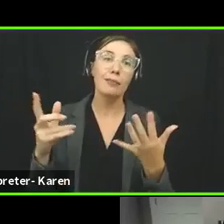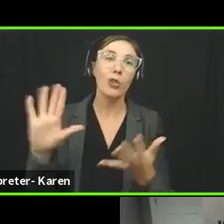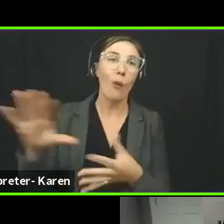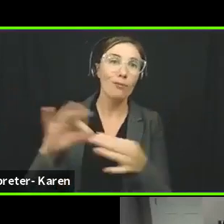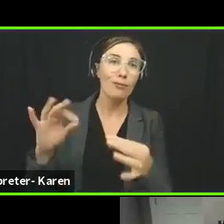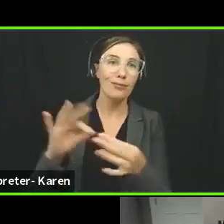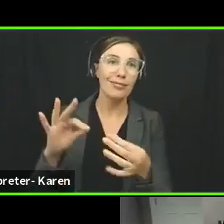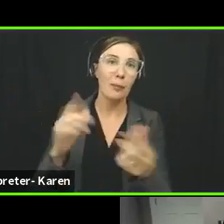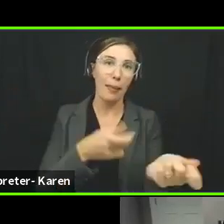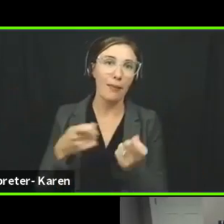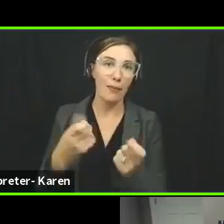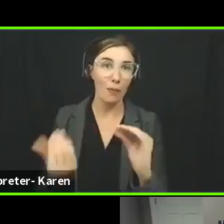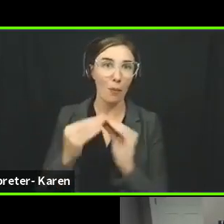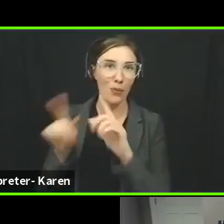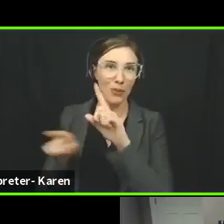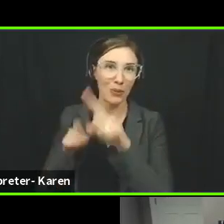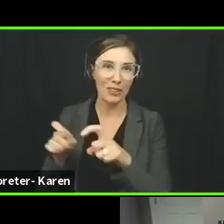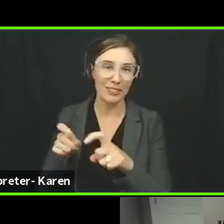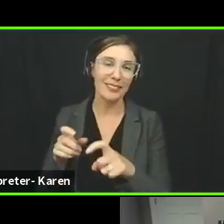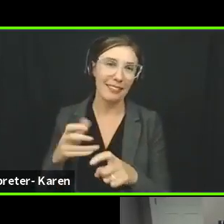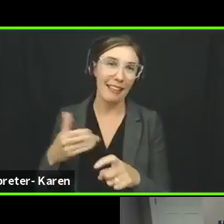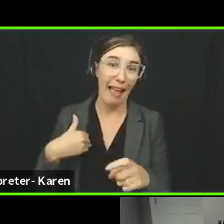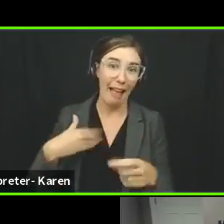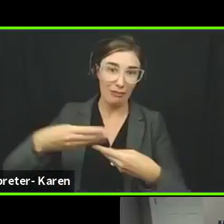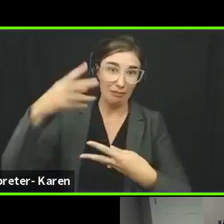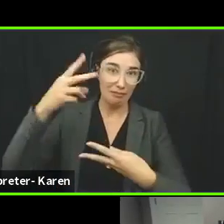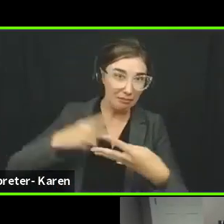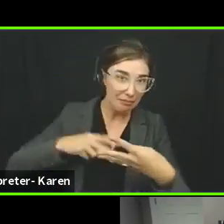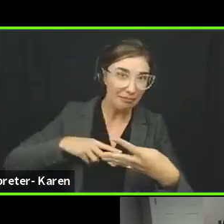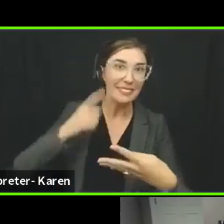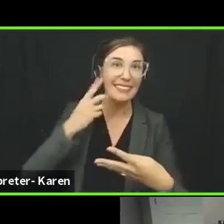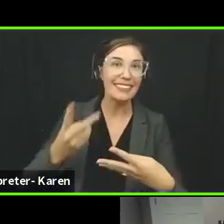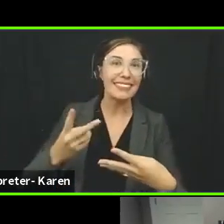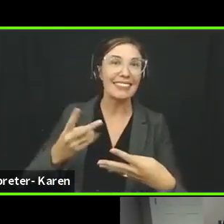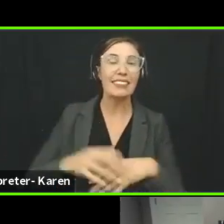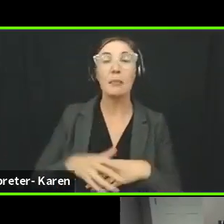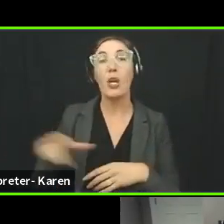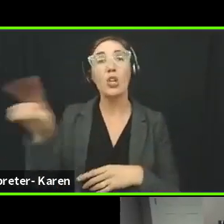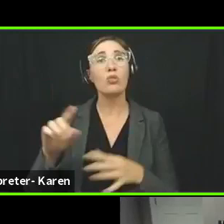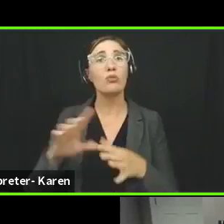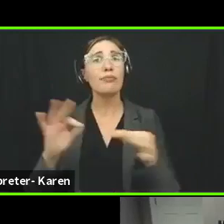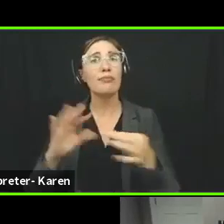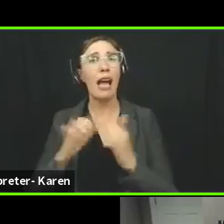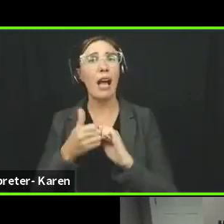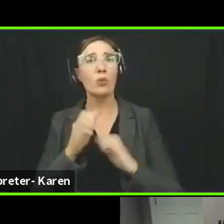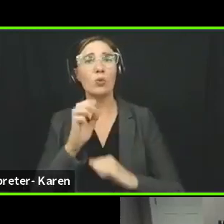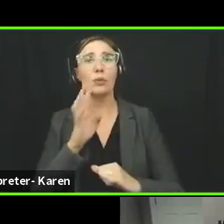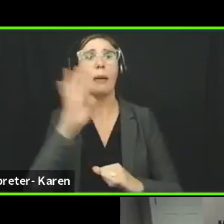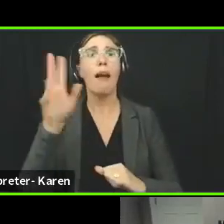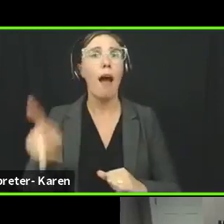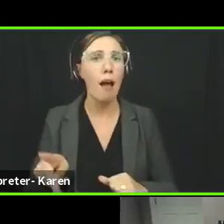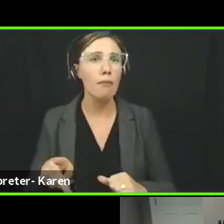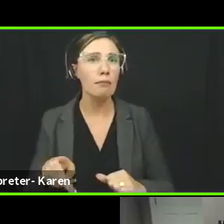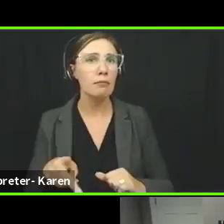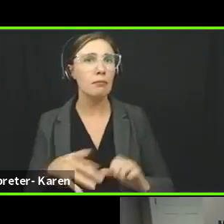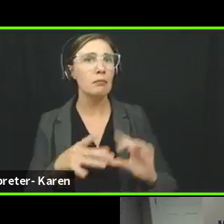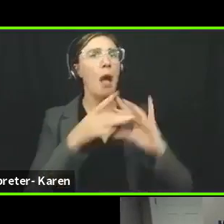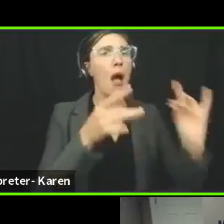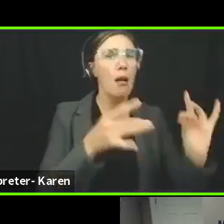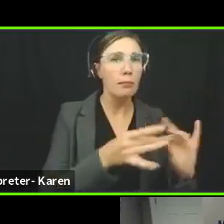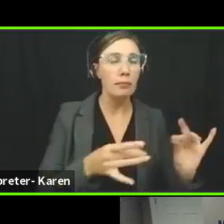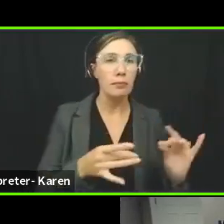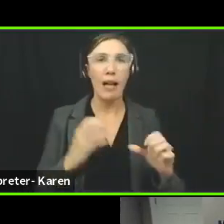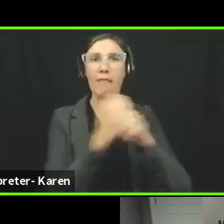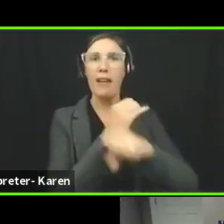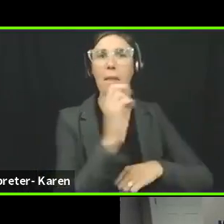will ask. But you've talked about ways to speak up and fight back and report.